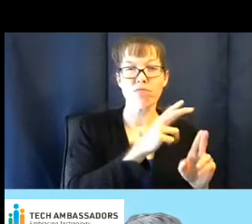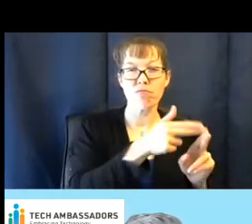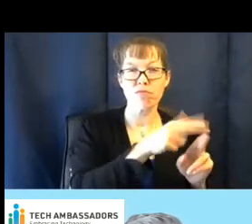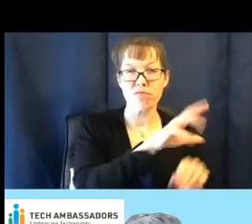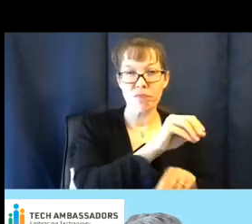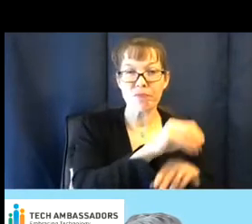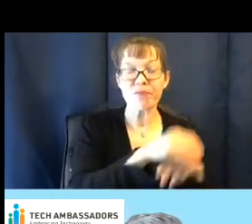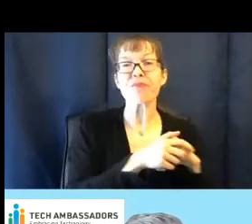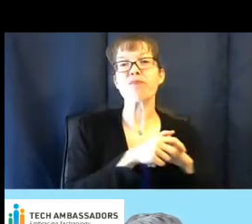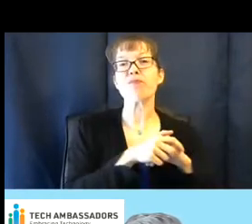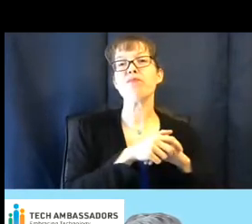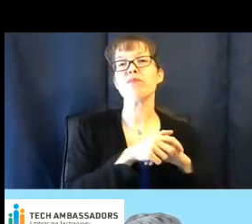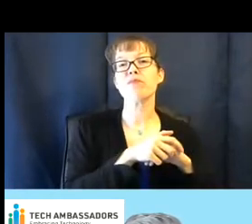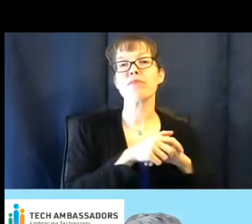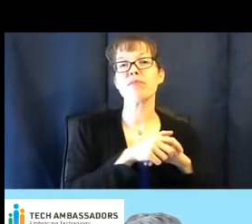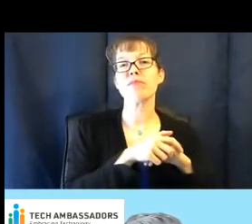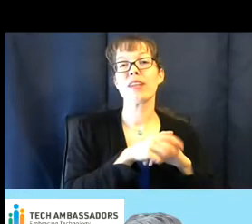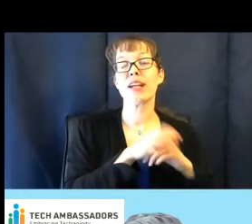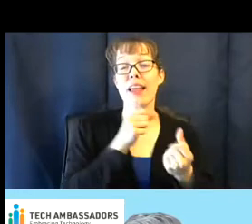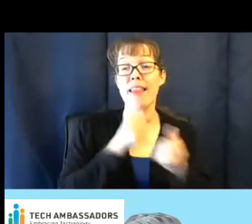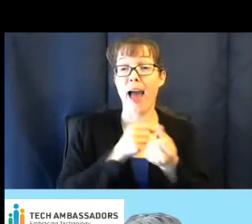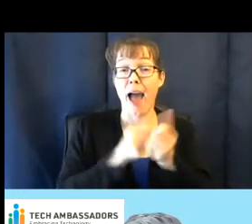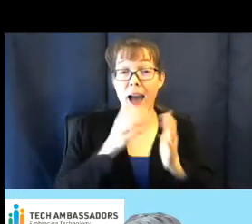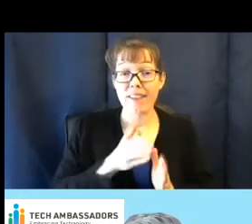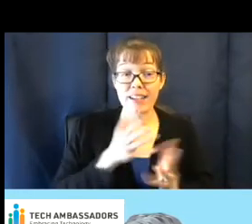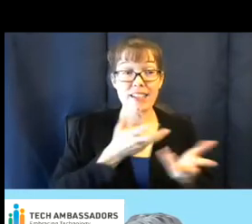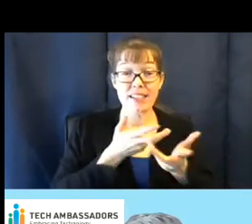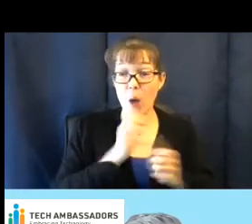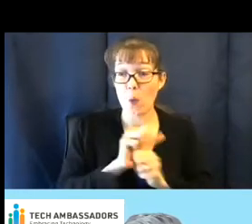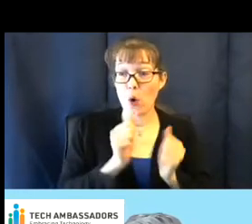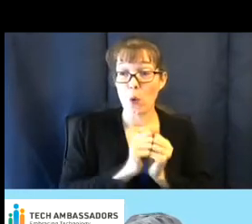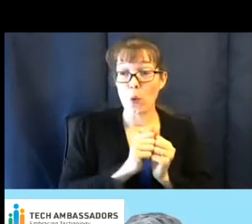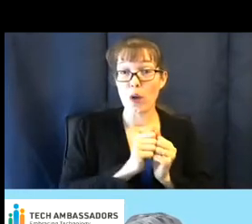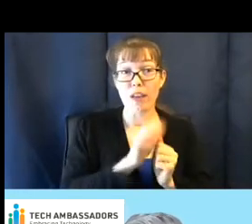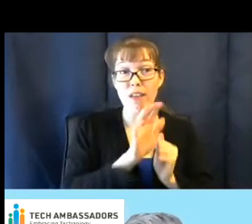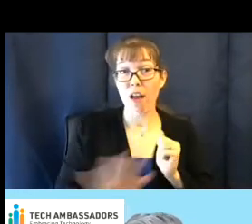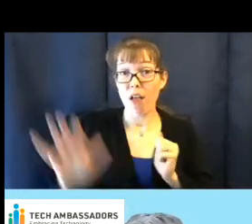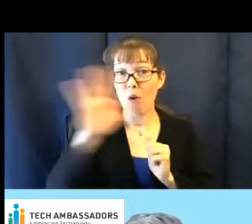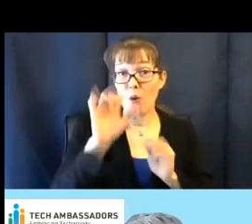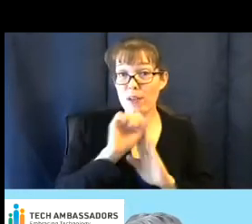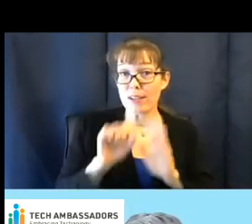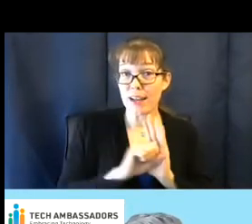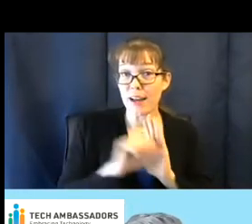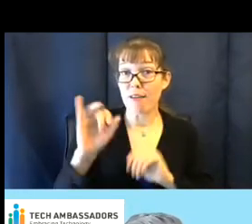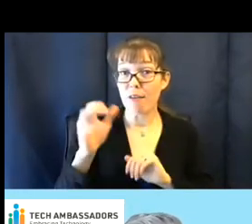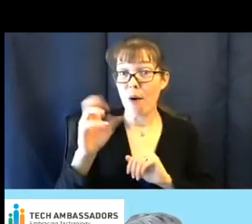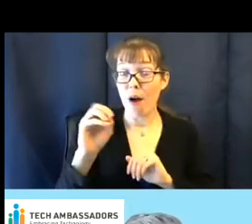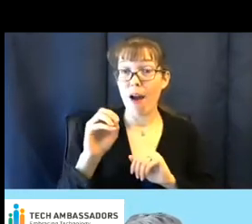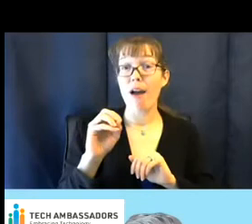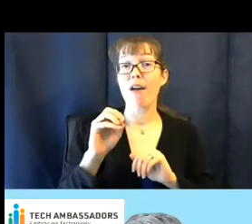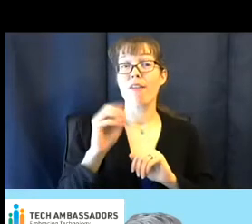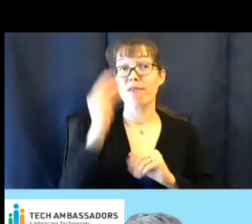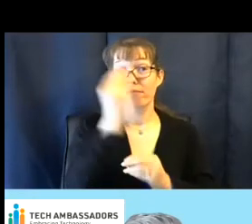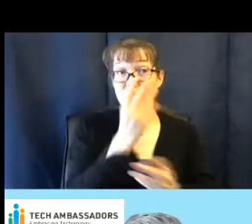So the advocates I've worked with across the state of Ohio, to all of